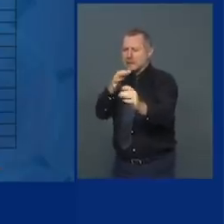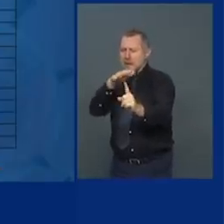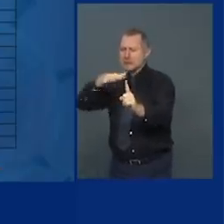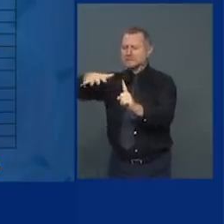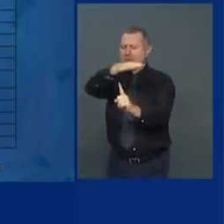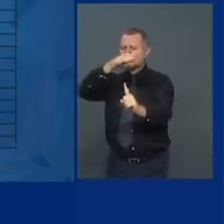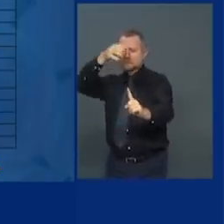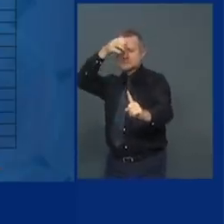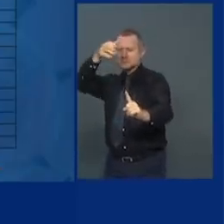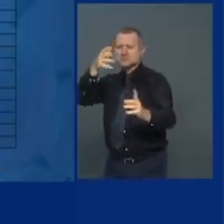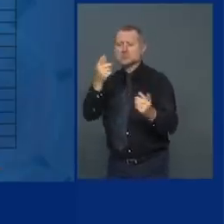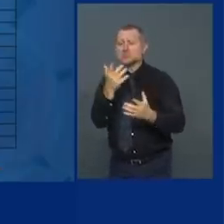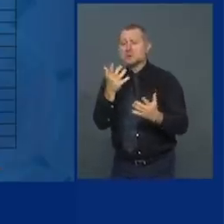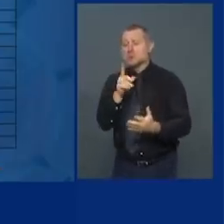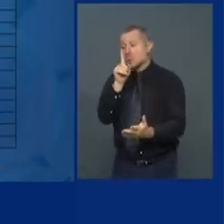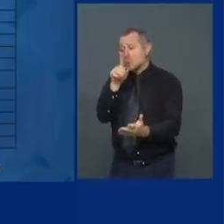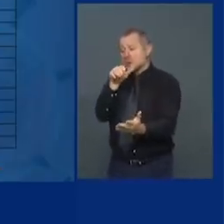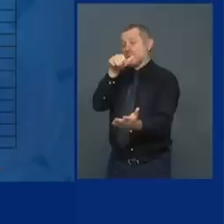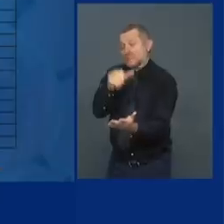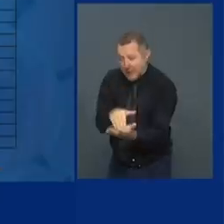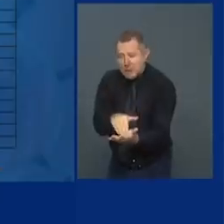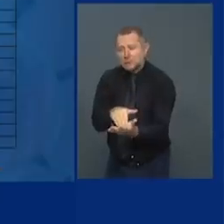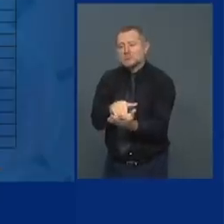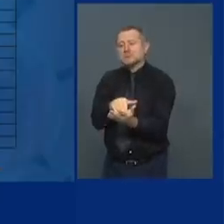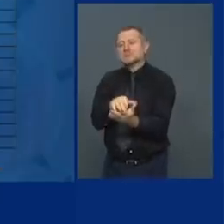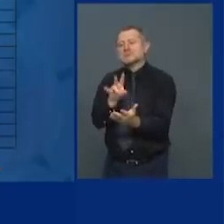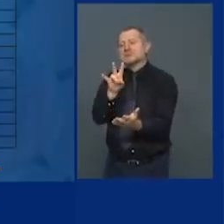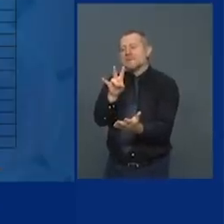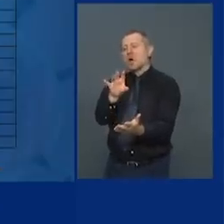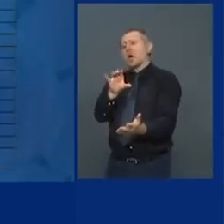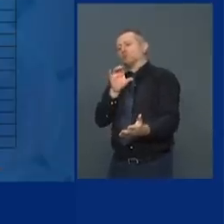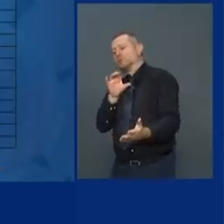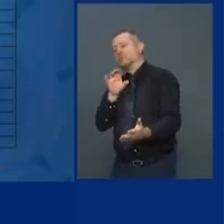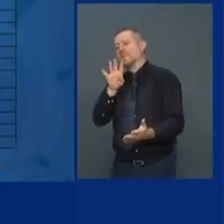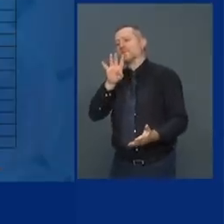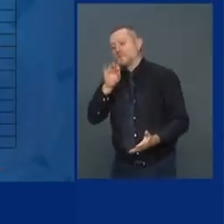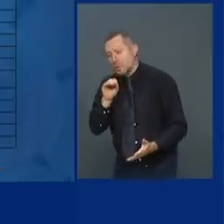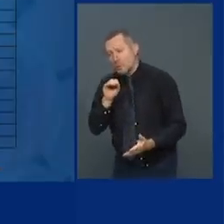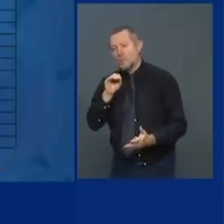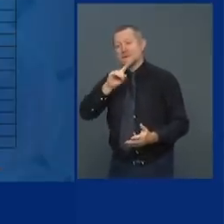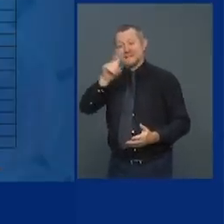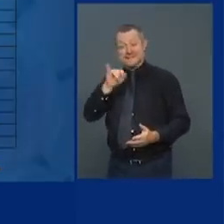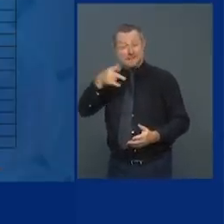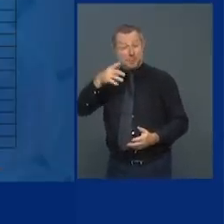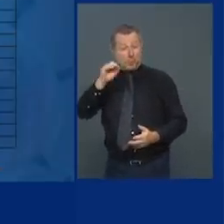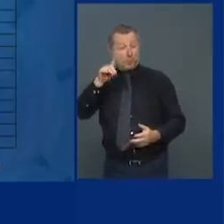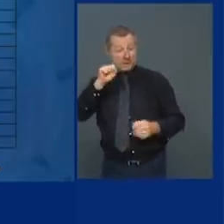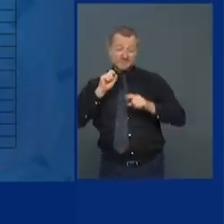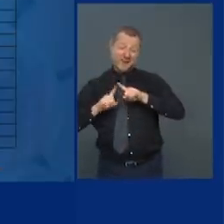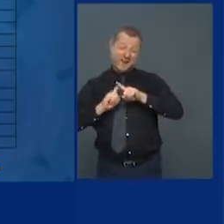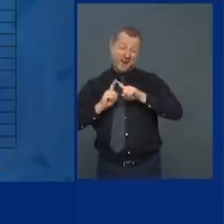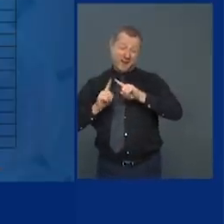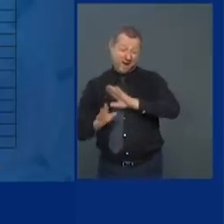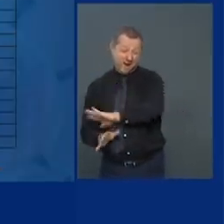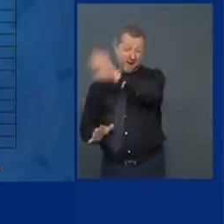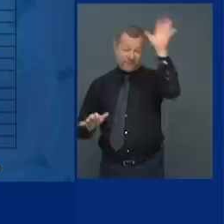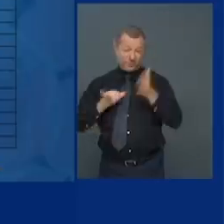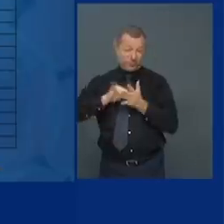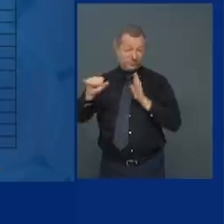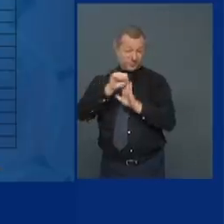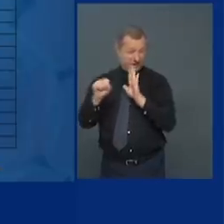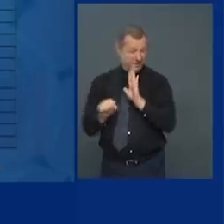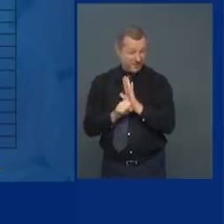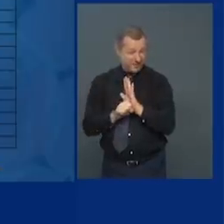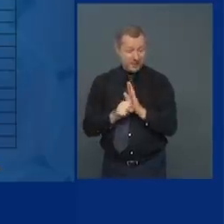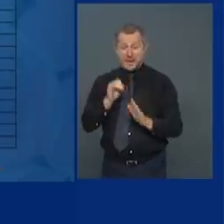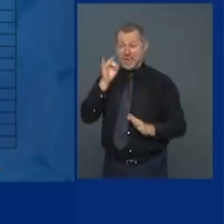,740 zip codes in the state of New York, okay? So when you're talking about 20 zip codes, you're talking about 20